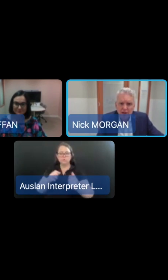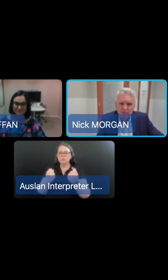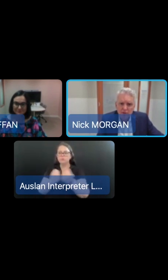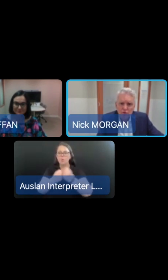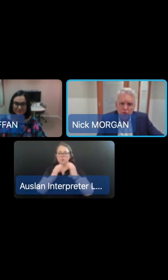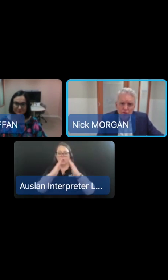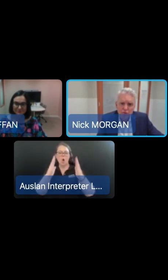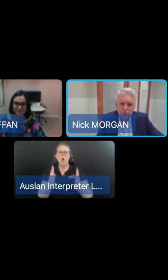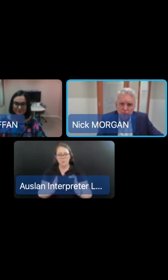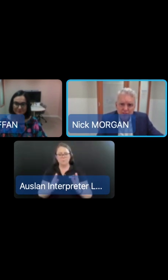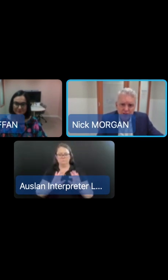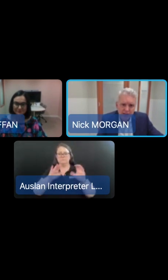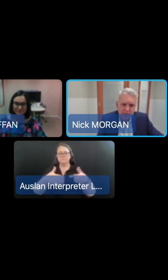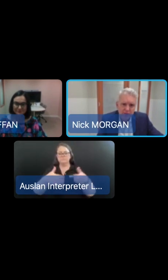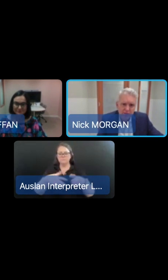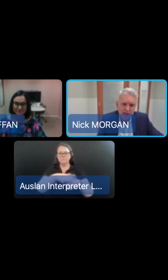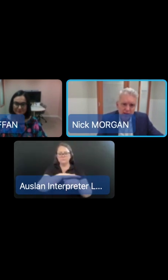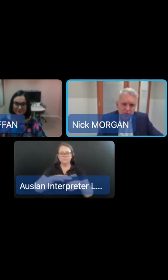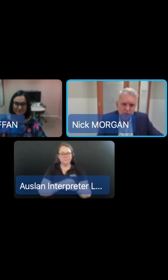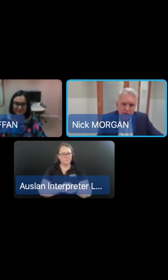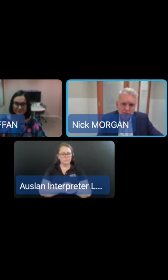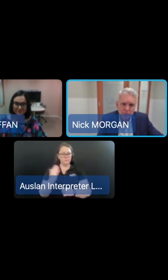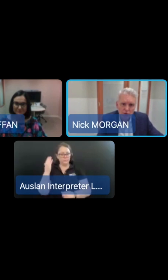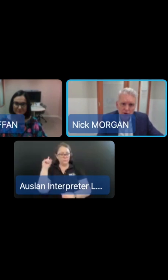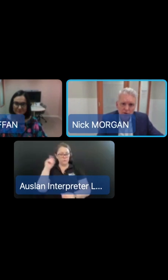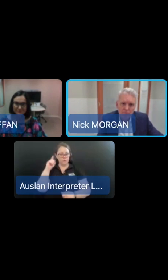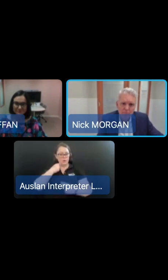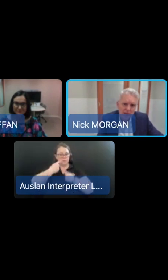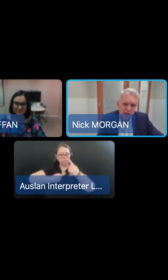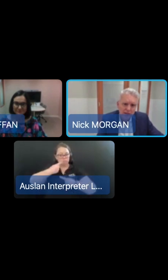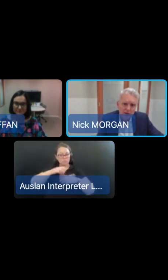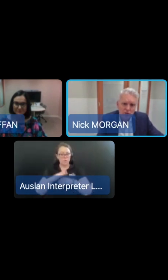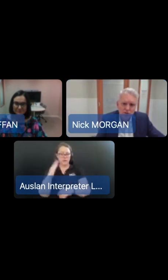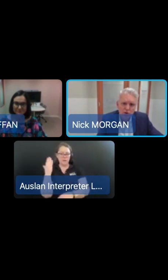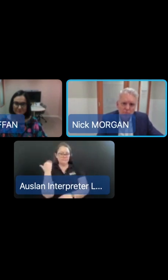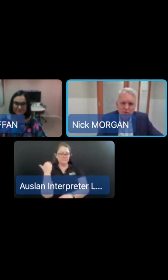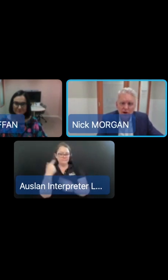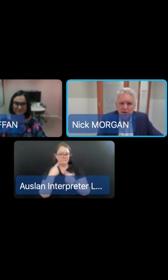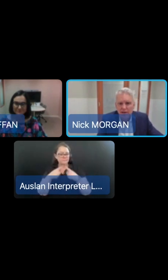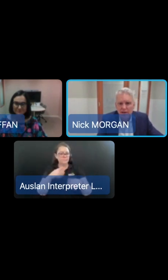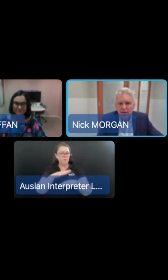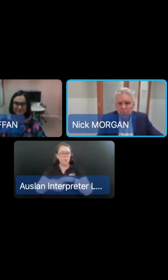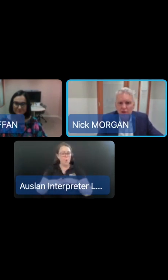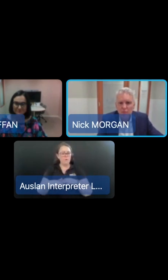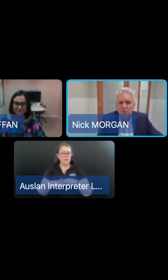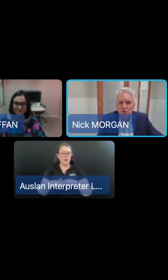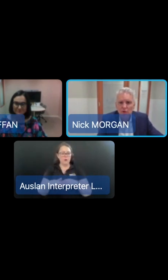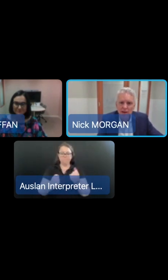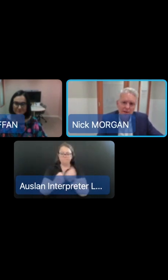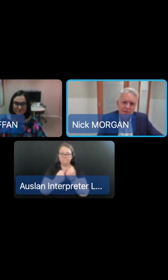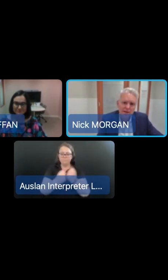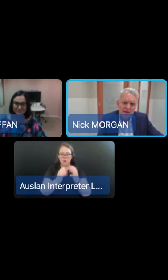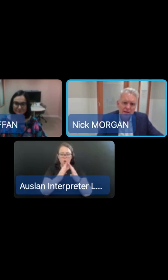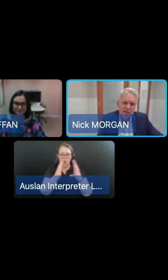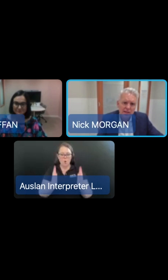Today I'm going to talk through the recent announcement to stage Support at Home and I'll also provide a program overview